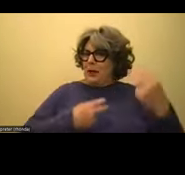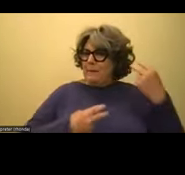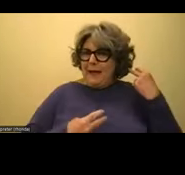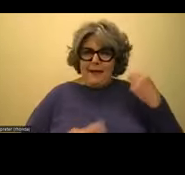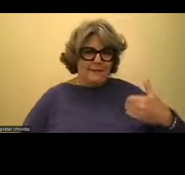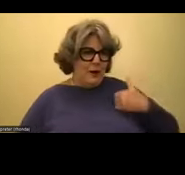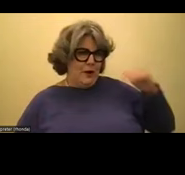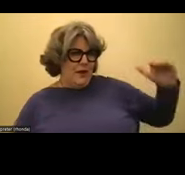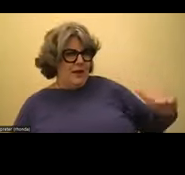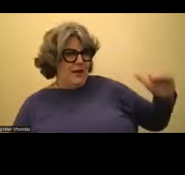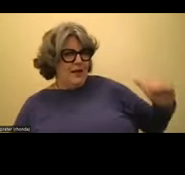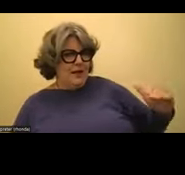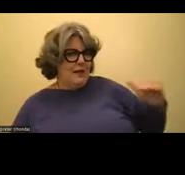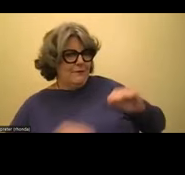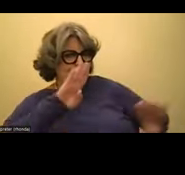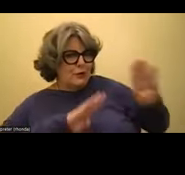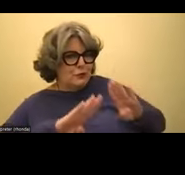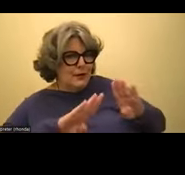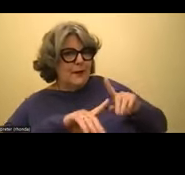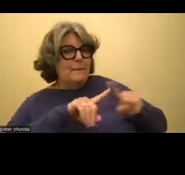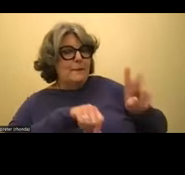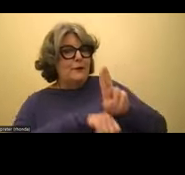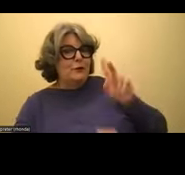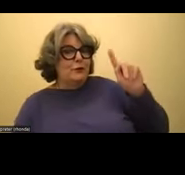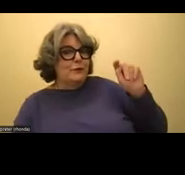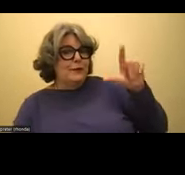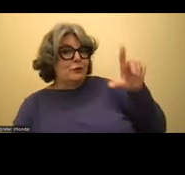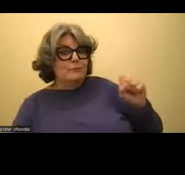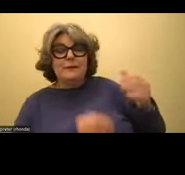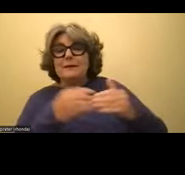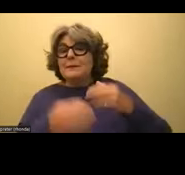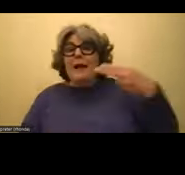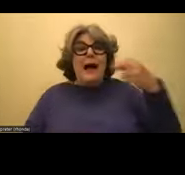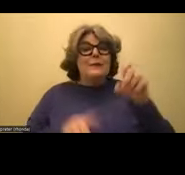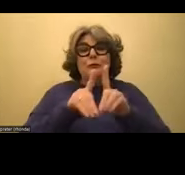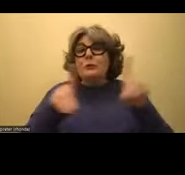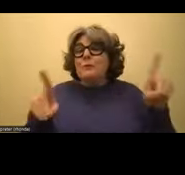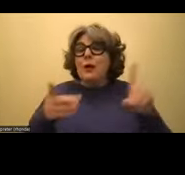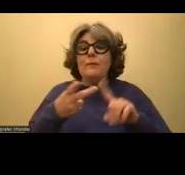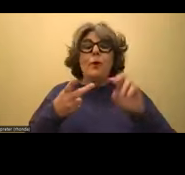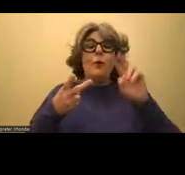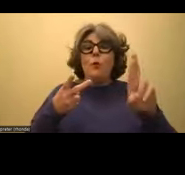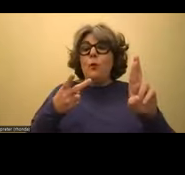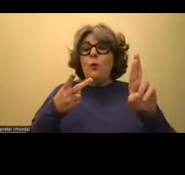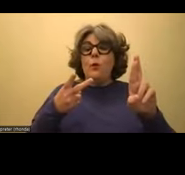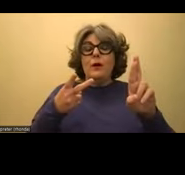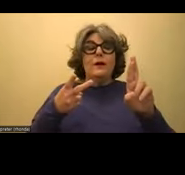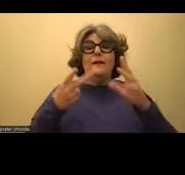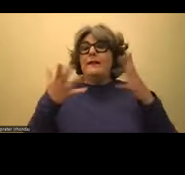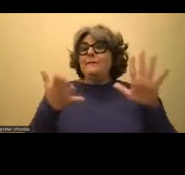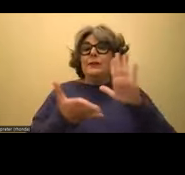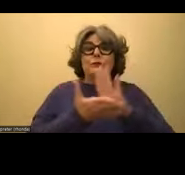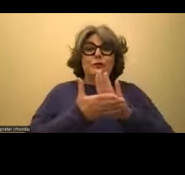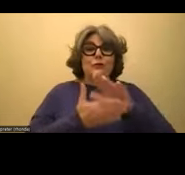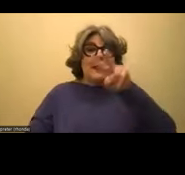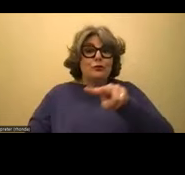end, is at a certain point, whether the student graduates with a high school diploma or when they exit at 22, right?